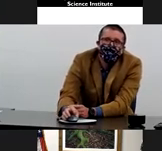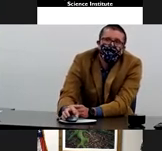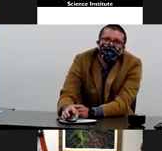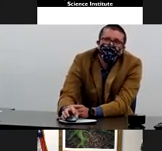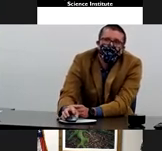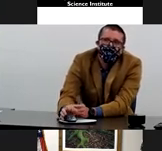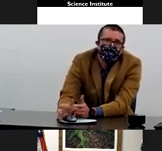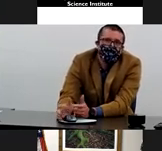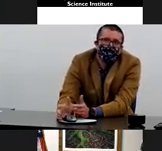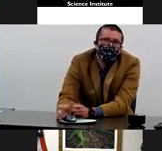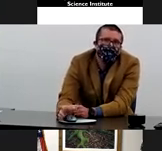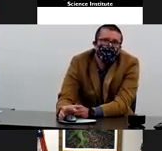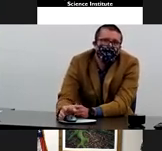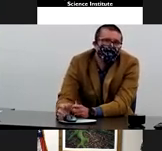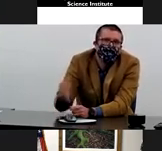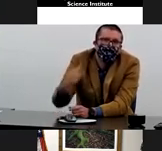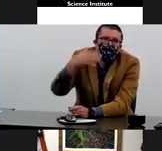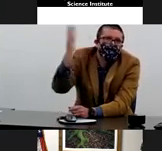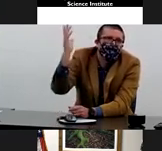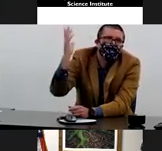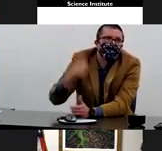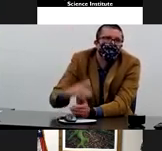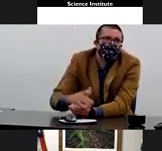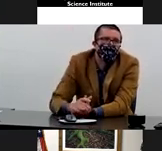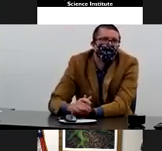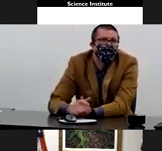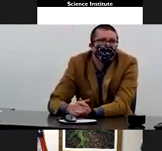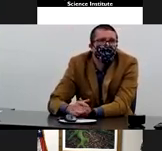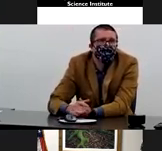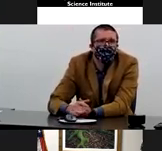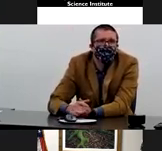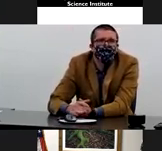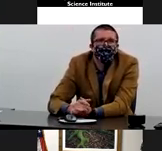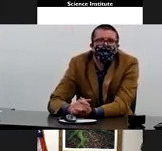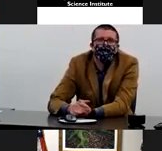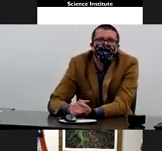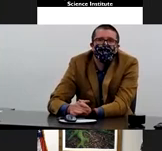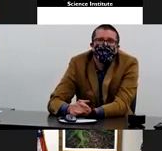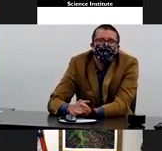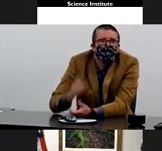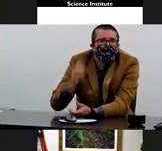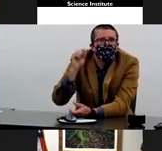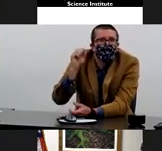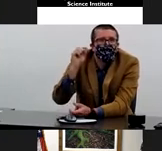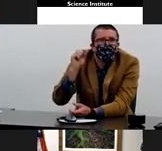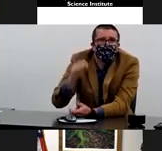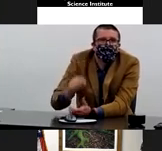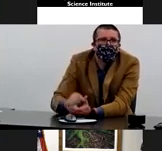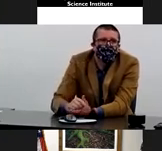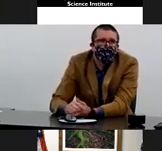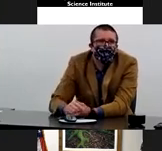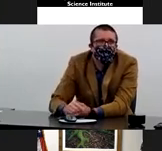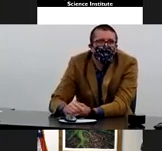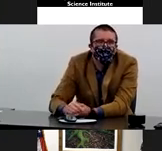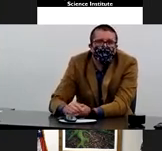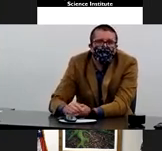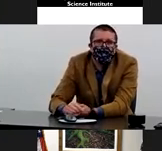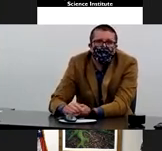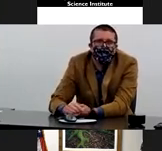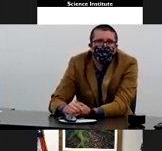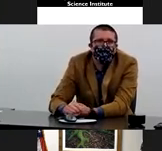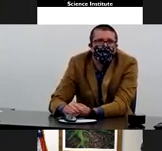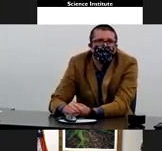And so when you look at this graph, it really looks like, well, everybody makes antibodies. But when you start looking at individual people,